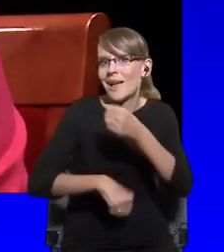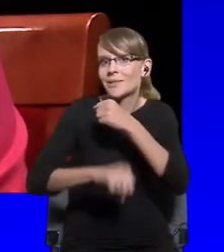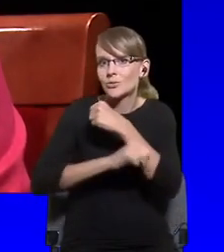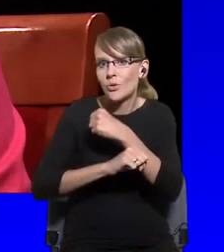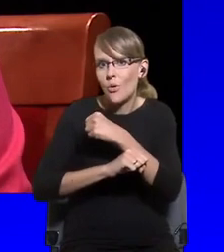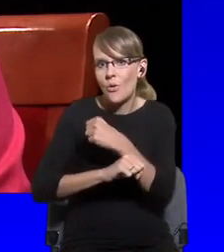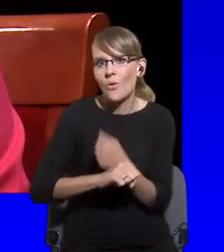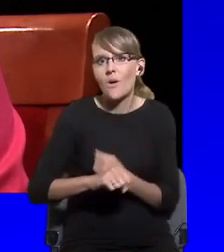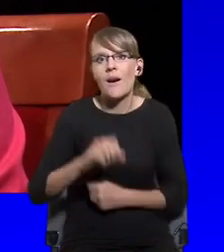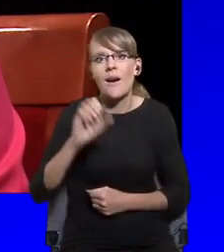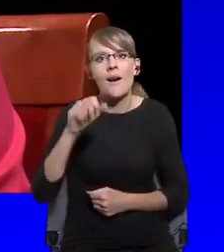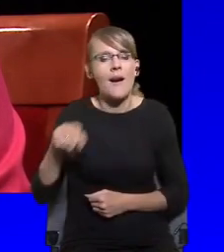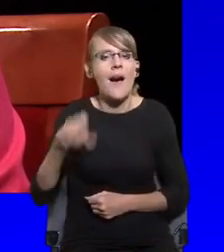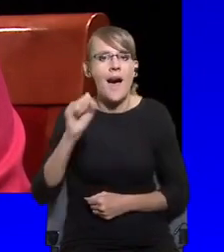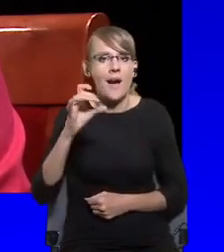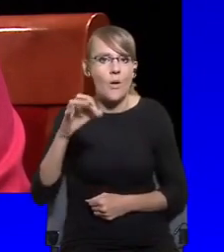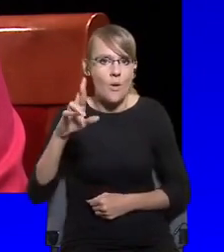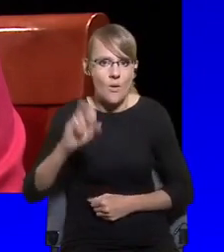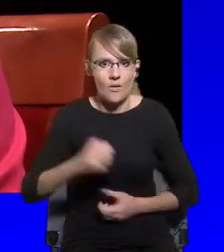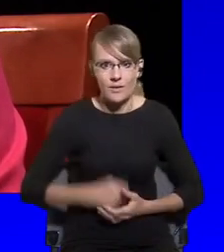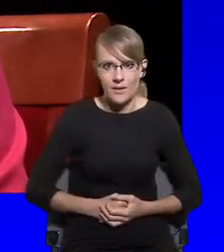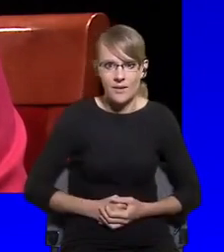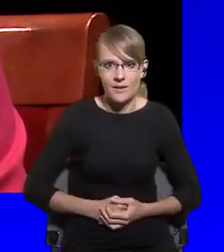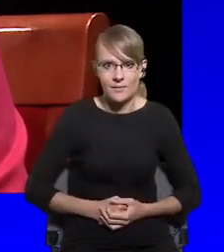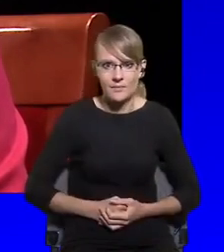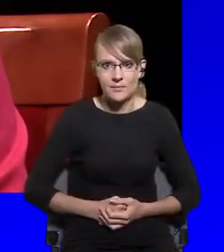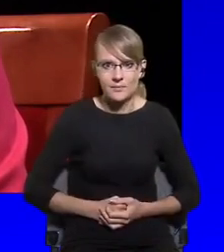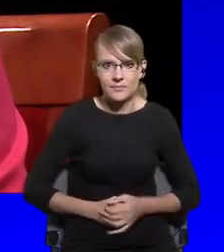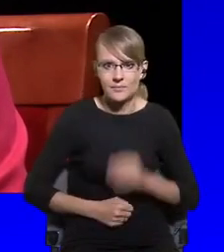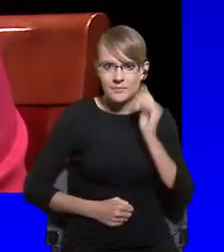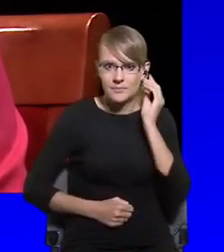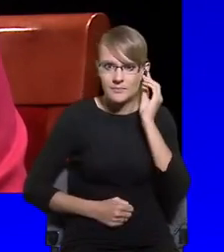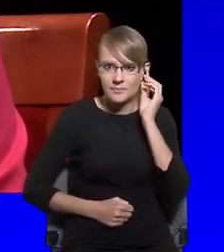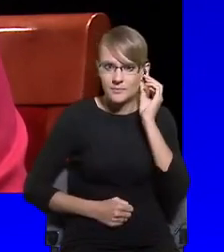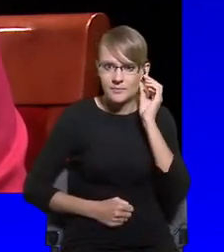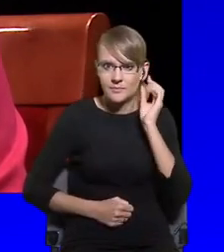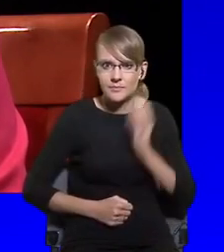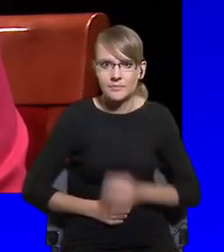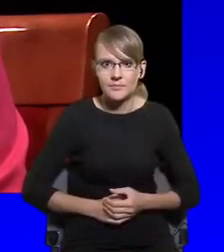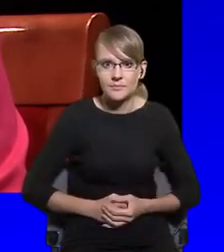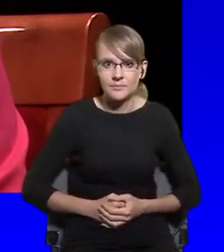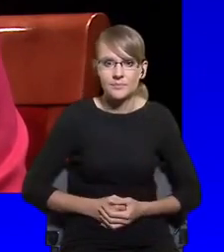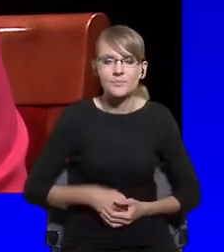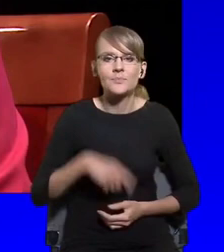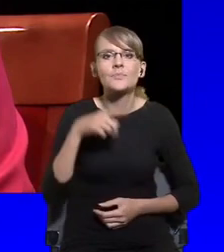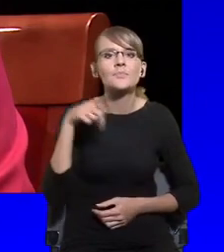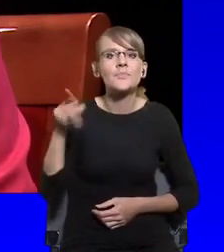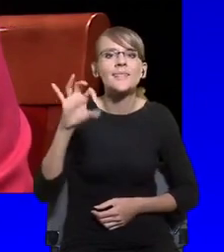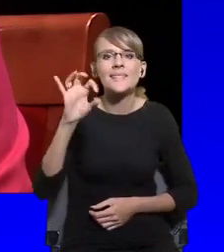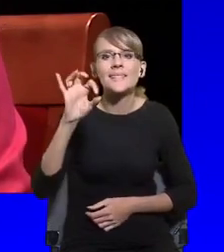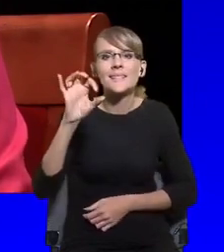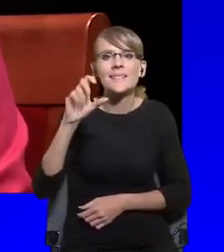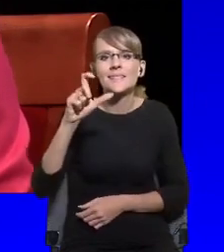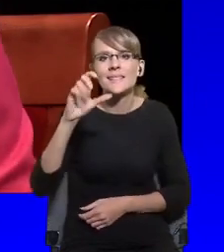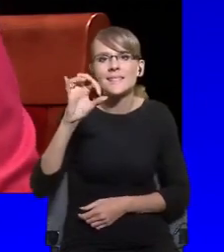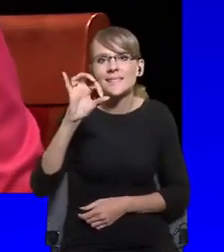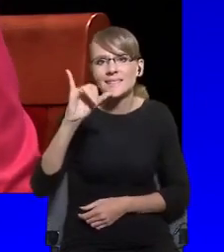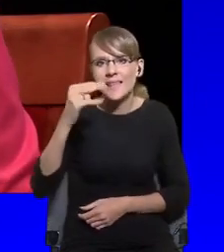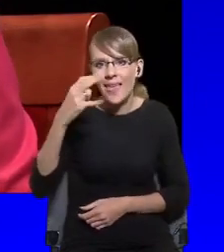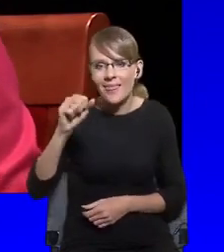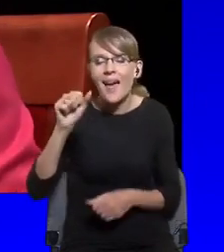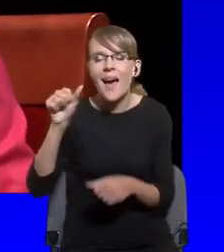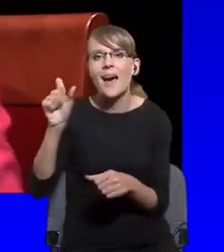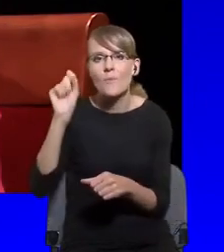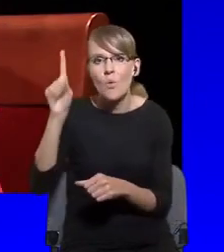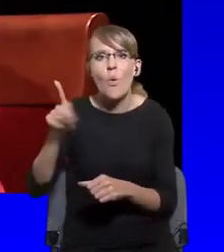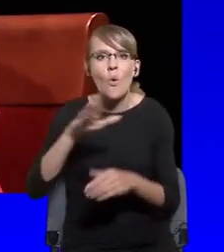You know, in Siena, you have this famous Lorenzetti fresco, which is called the fresco of good and bad